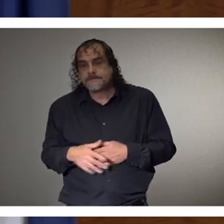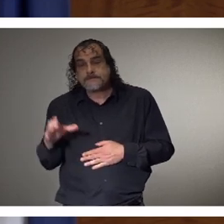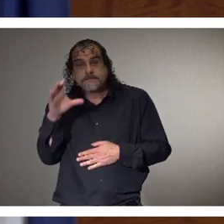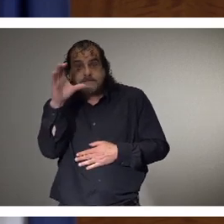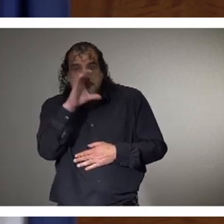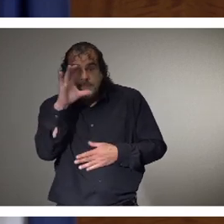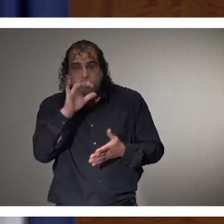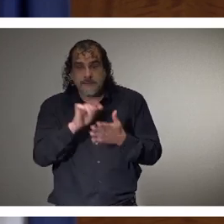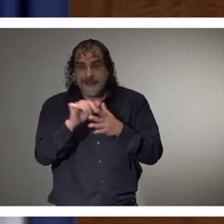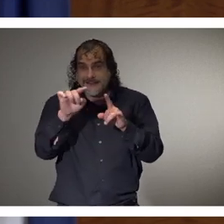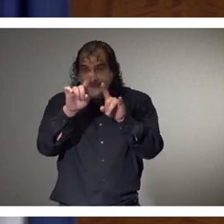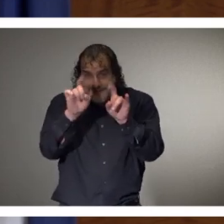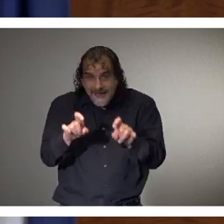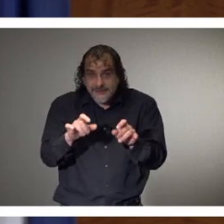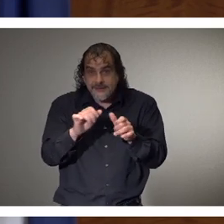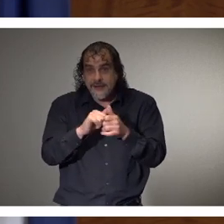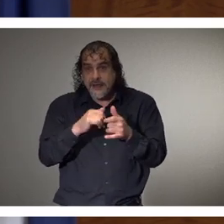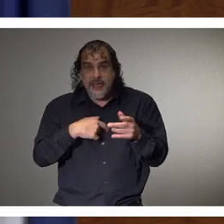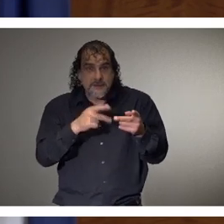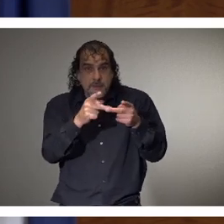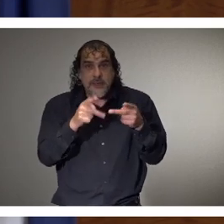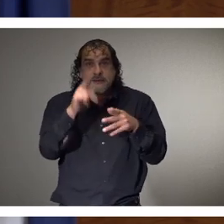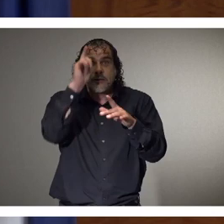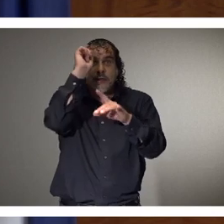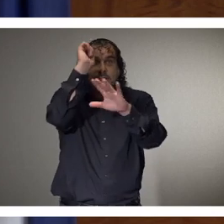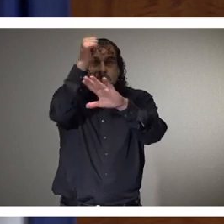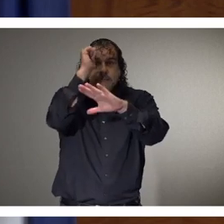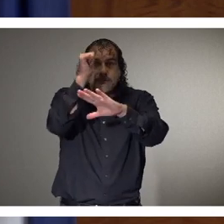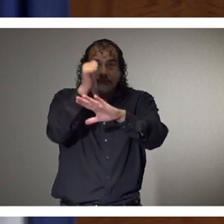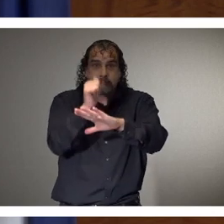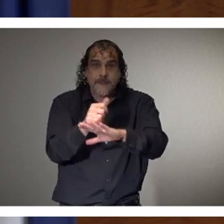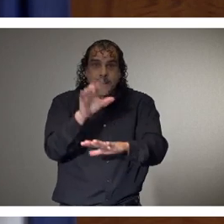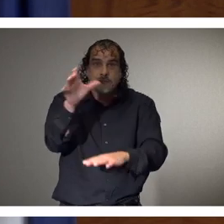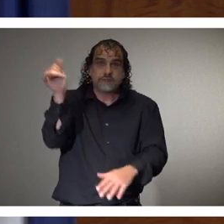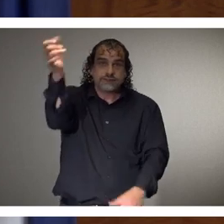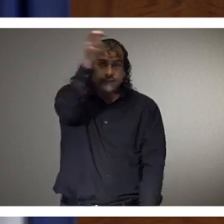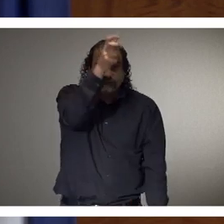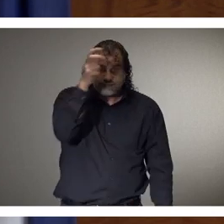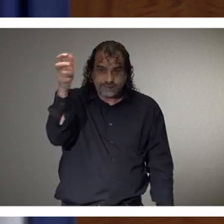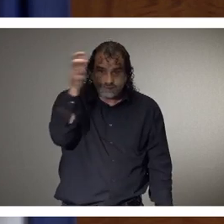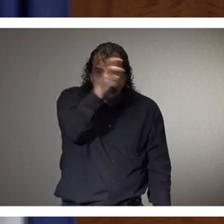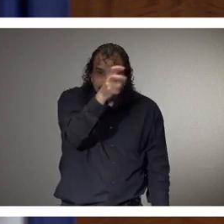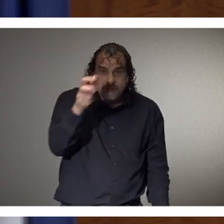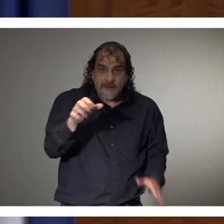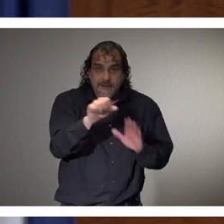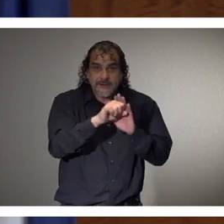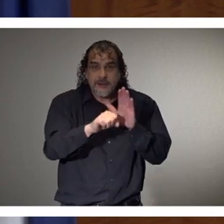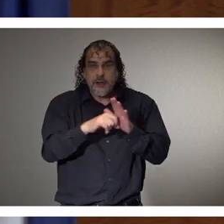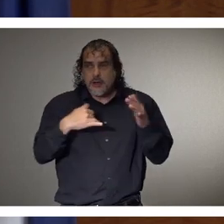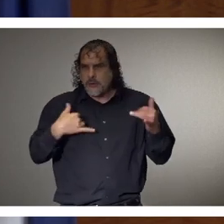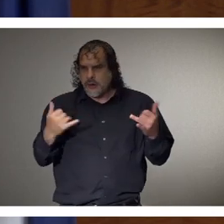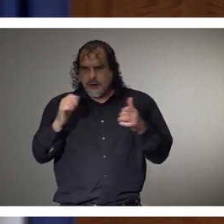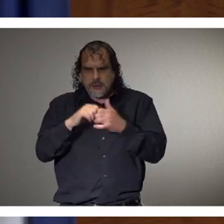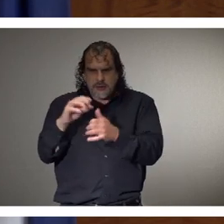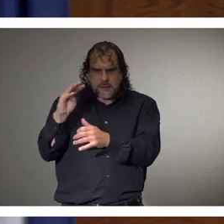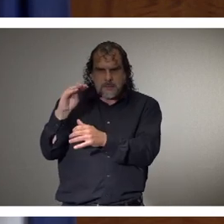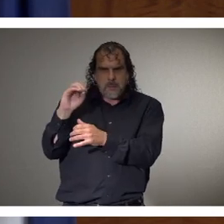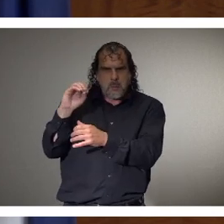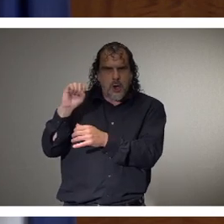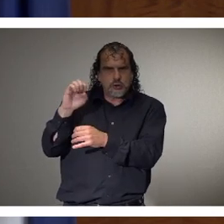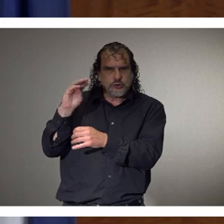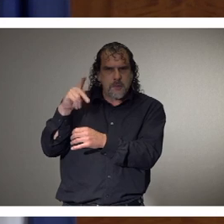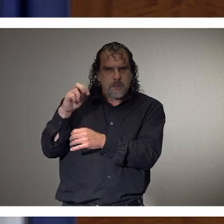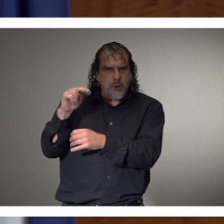testing at our test sites, which we have moved, uh, around the state. We're going to continue to focus. Uh, I believe we were in Moss Point yesterday.